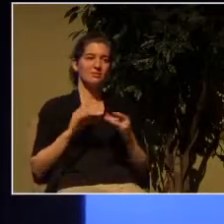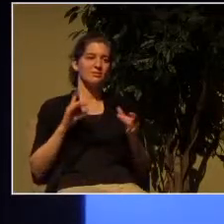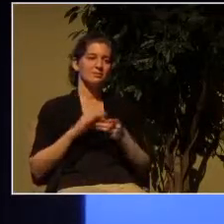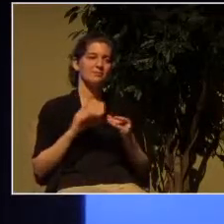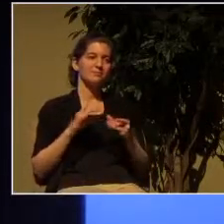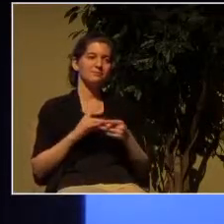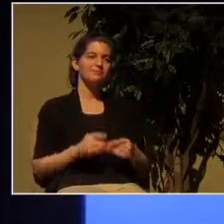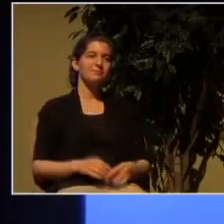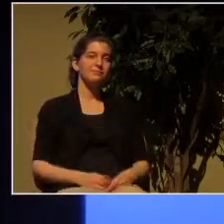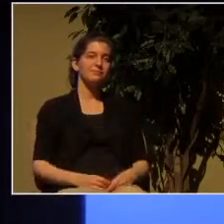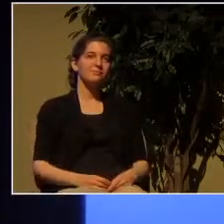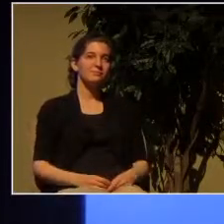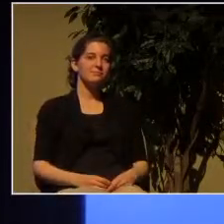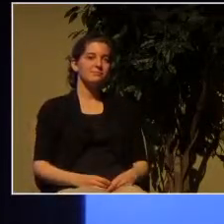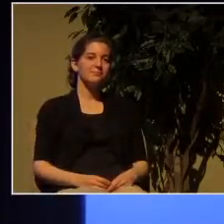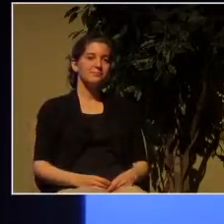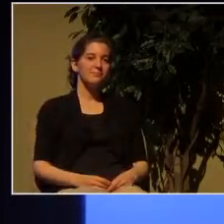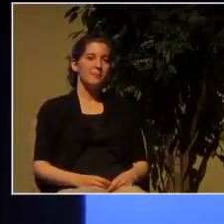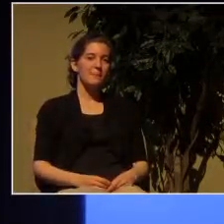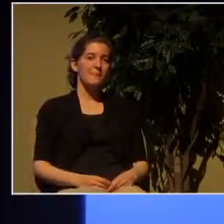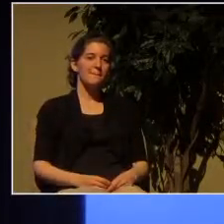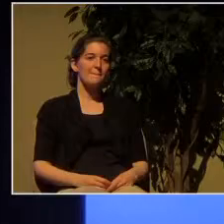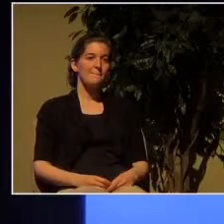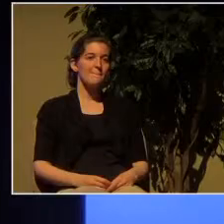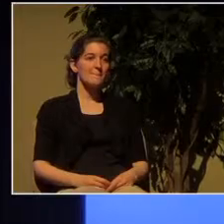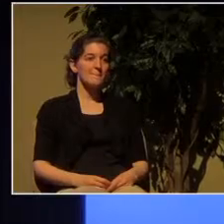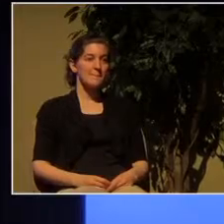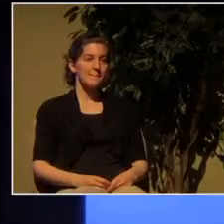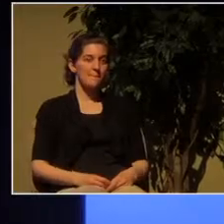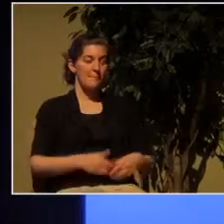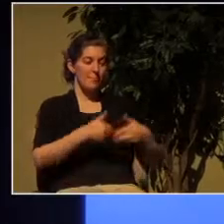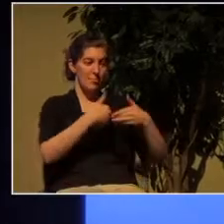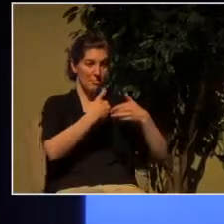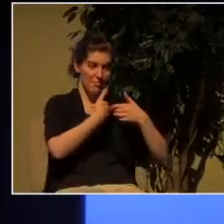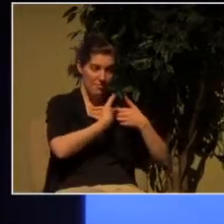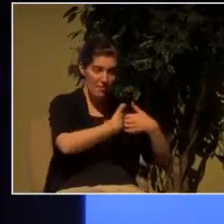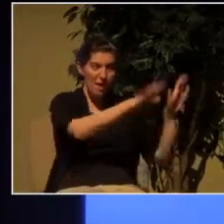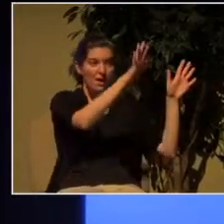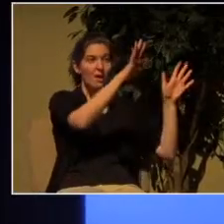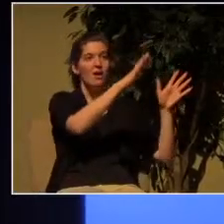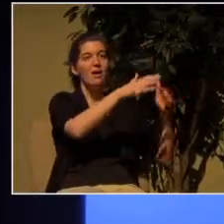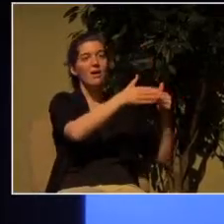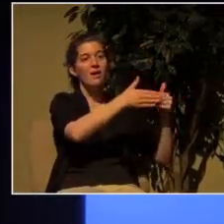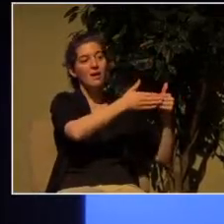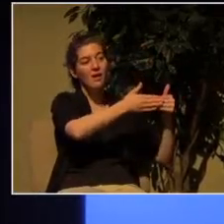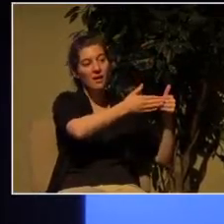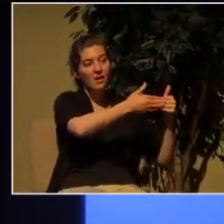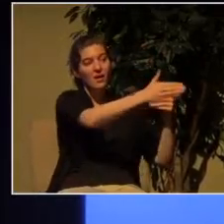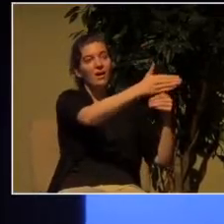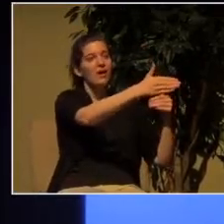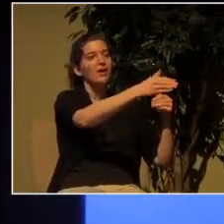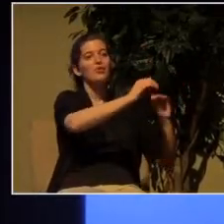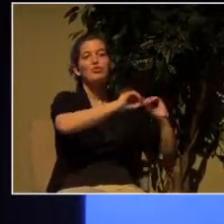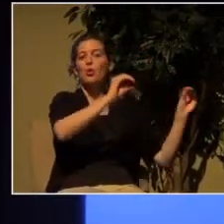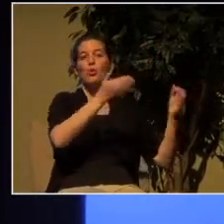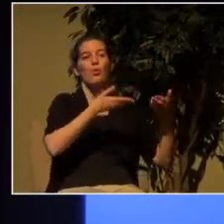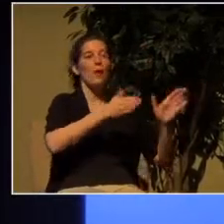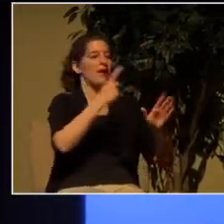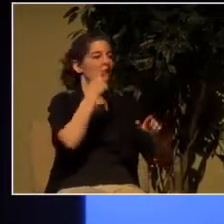because beyond that there is no longer an avenue of redemption